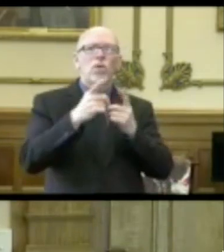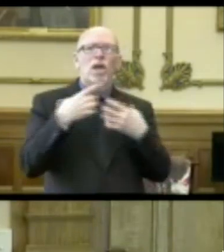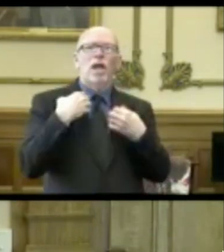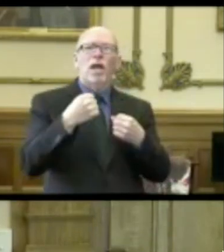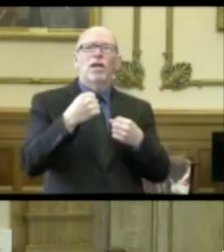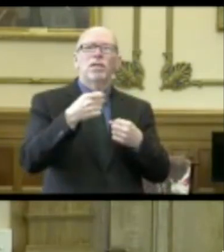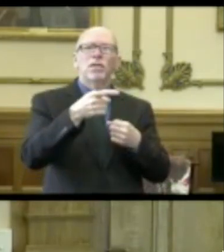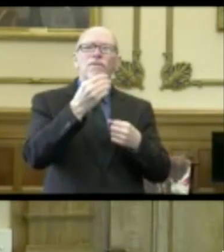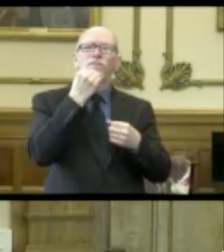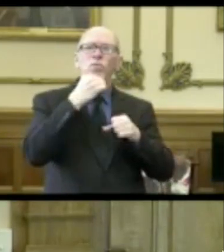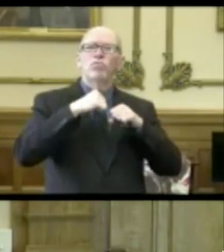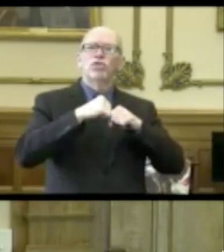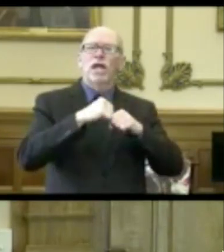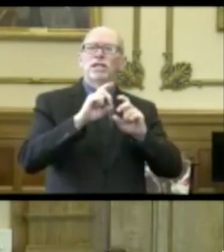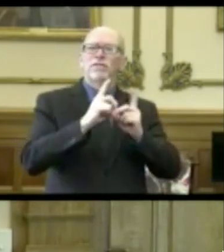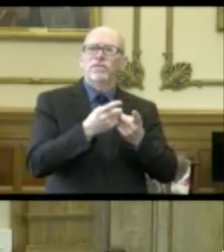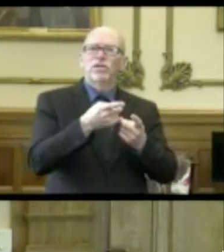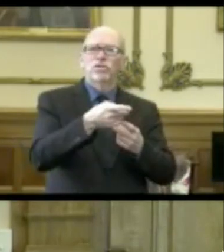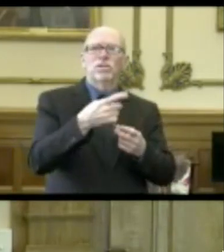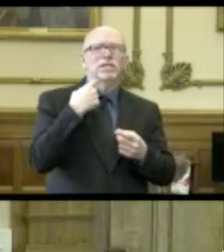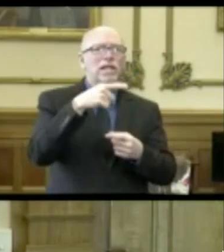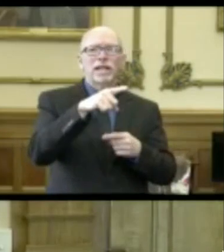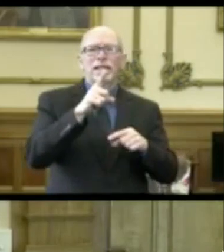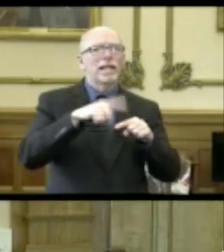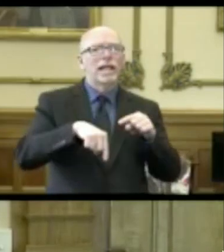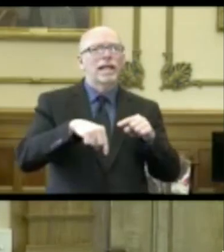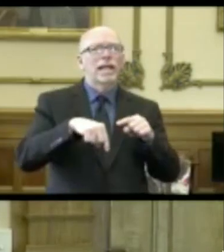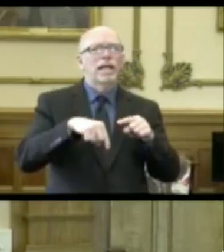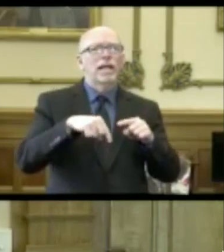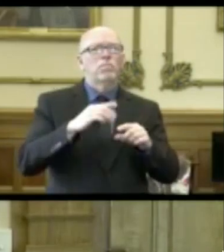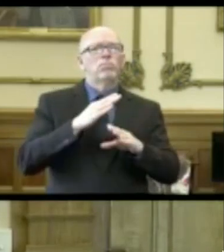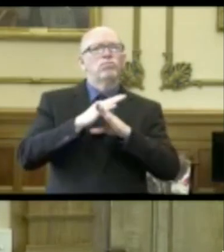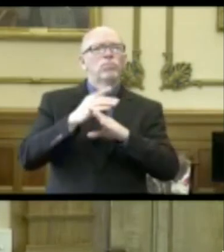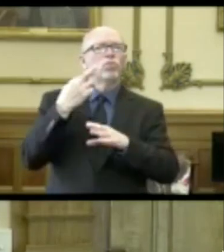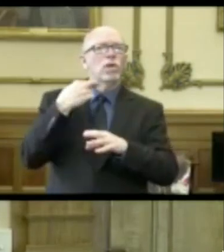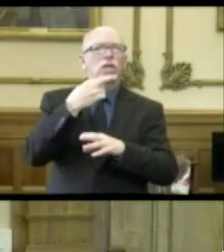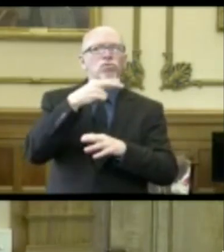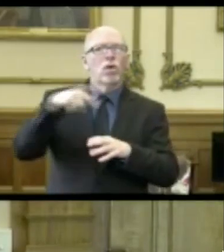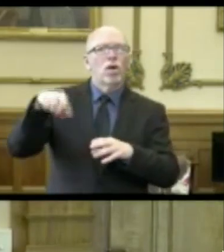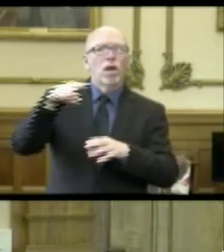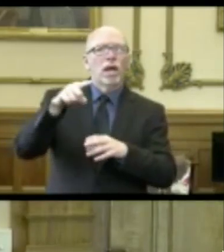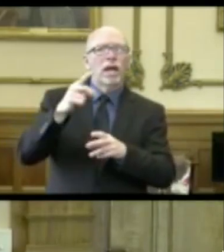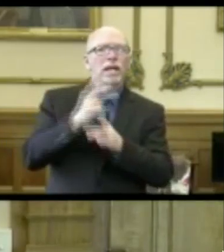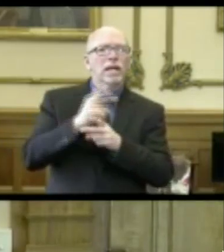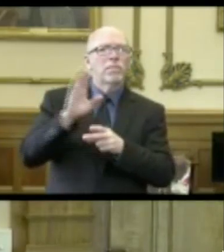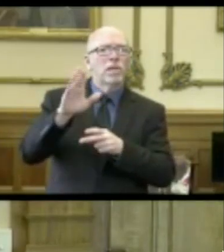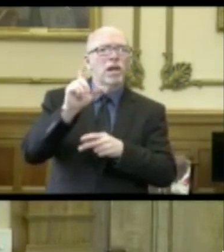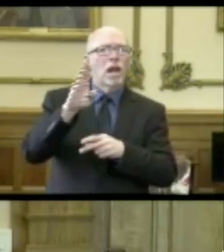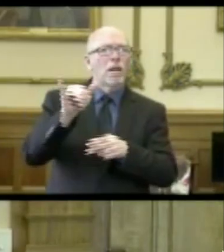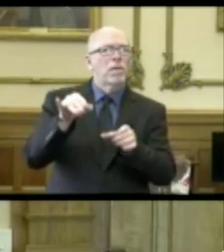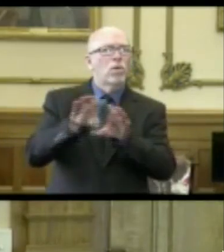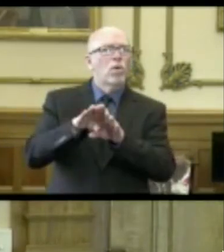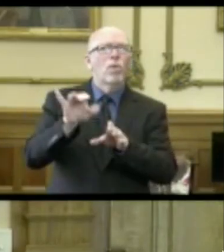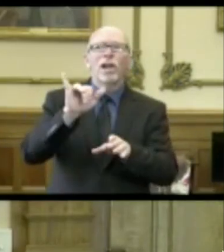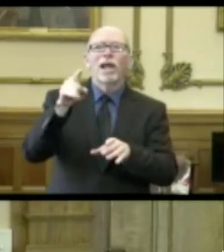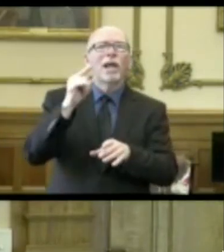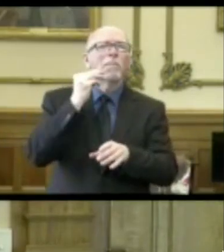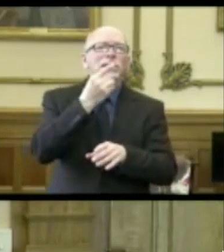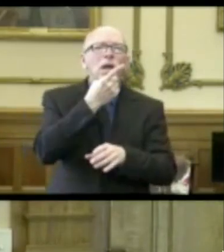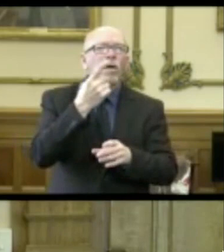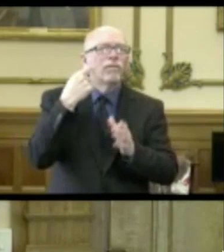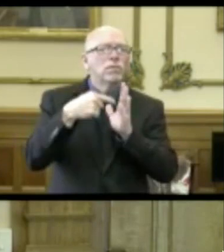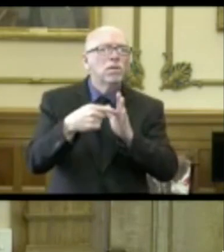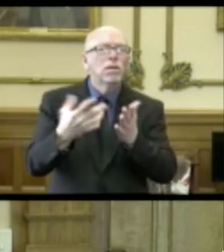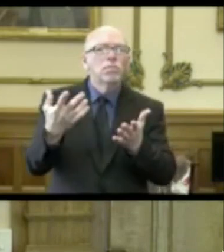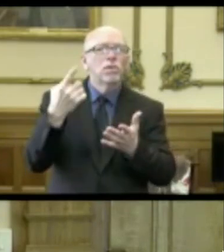Protection Division that they can no longer prevent restaurants from keeping their lobbies closed, like in a McDonald's,